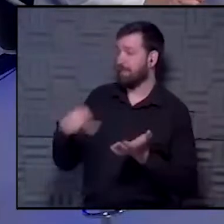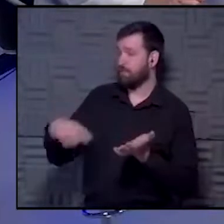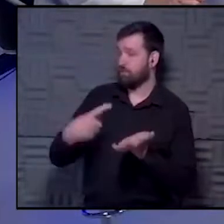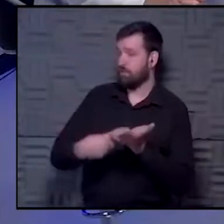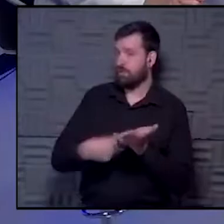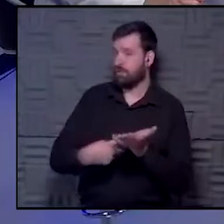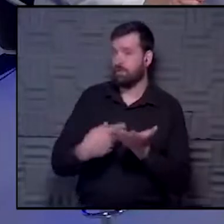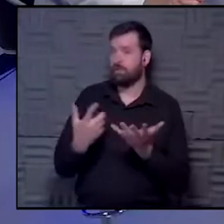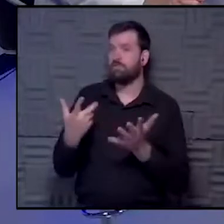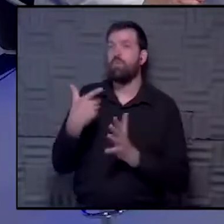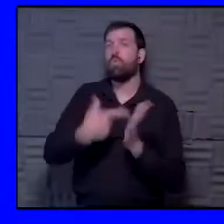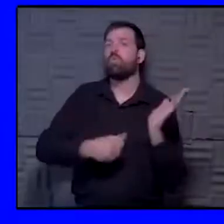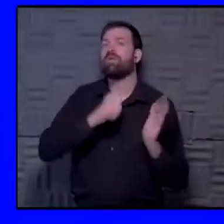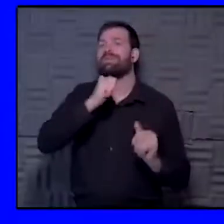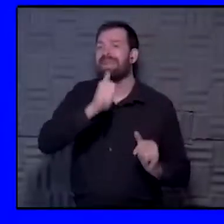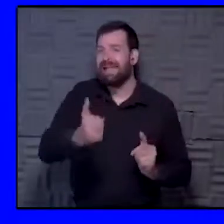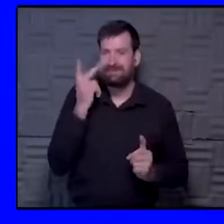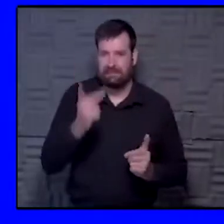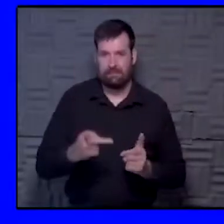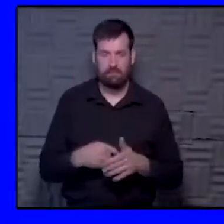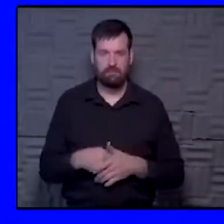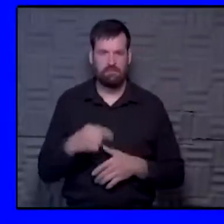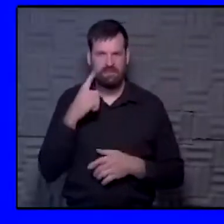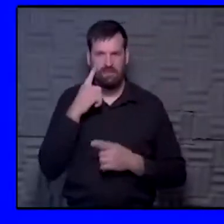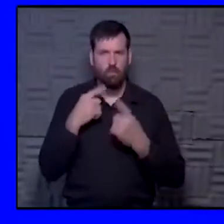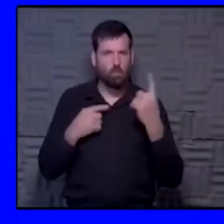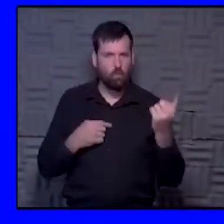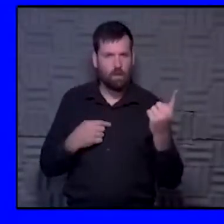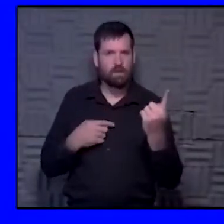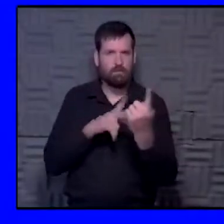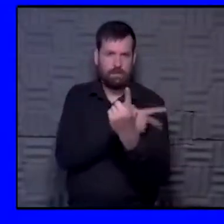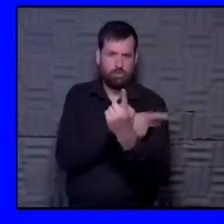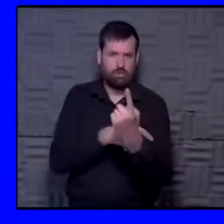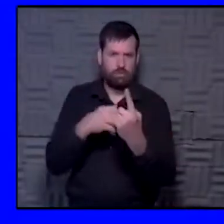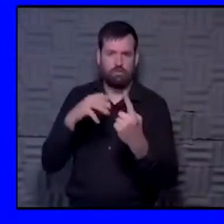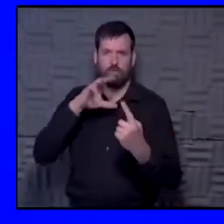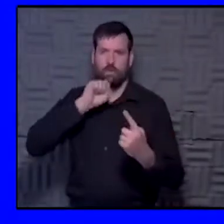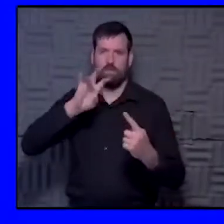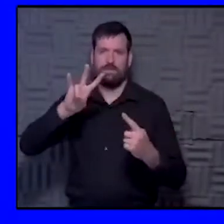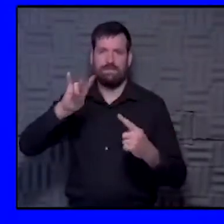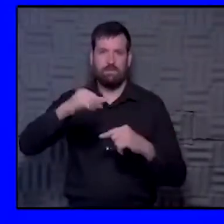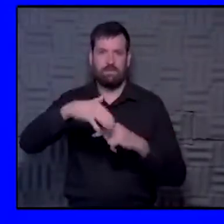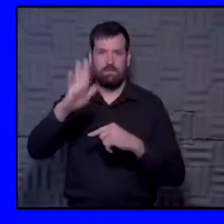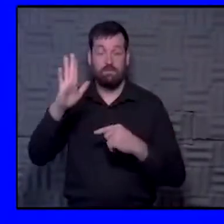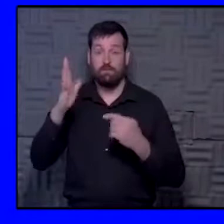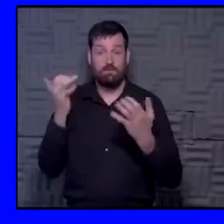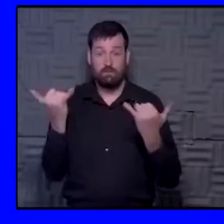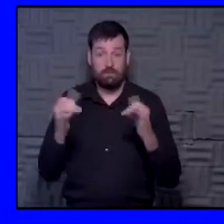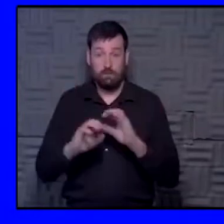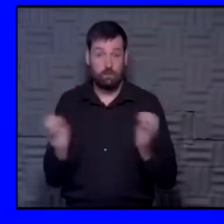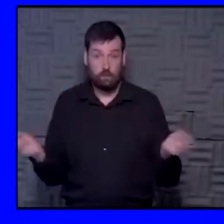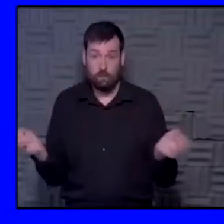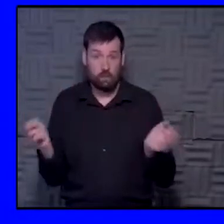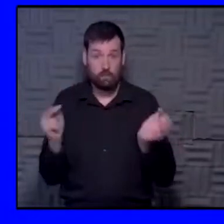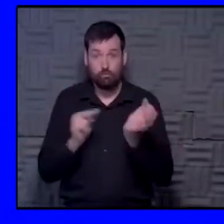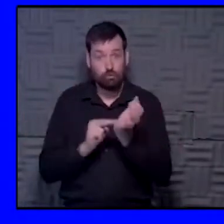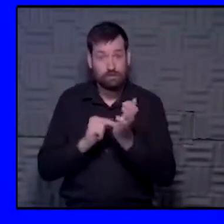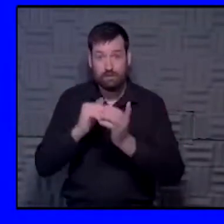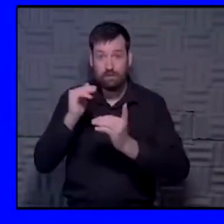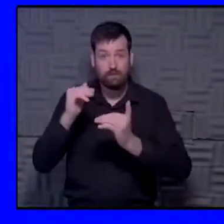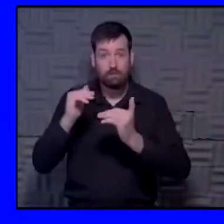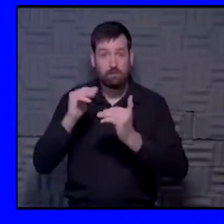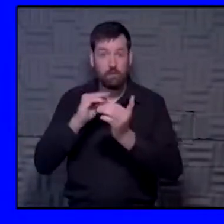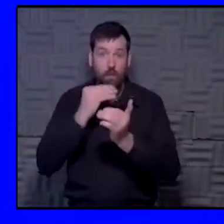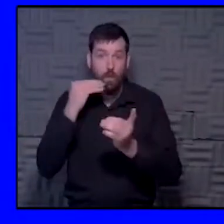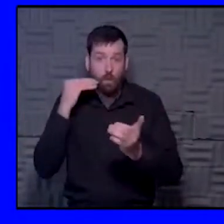we aren't seeing. And we have, I think, one patient over 70. After that, we don't have any. We don't have any nursing facility patients.